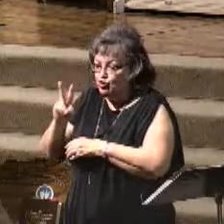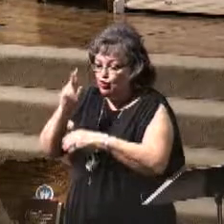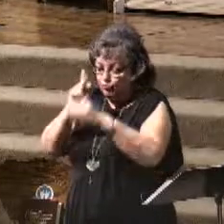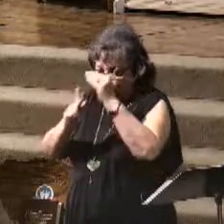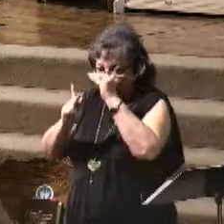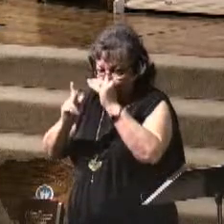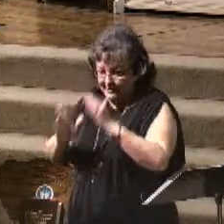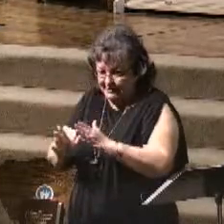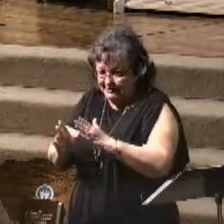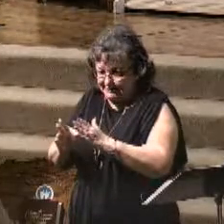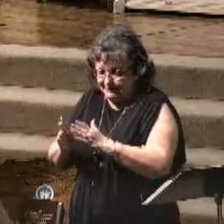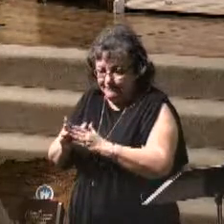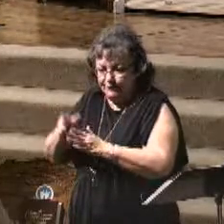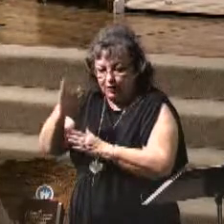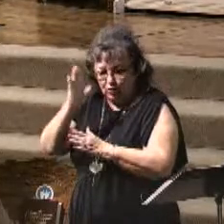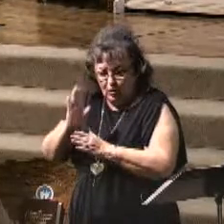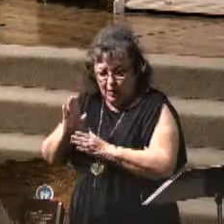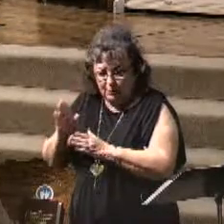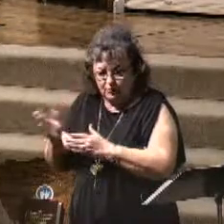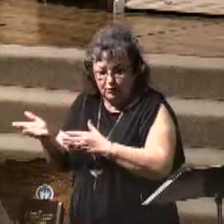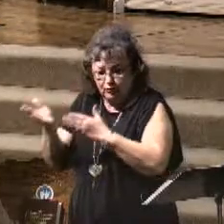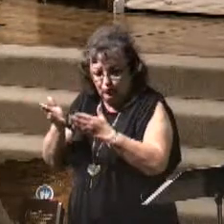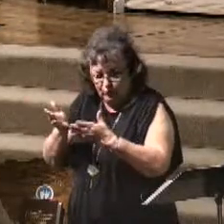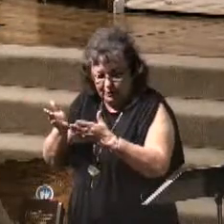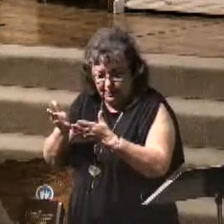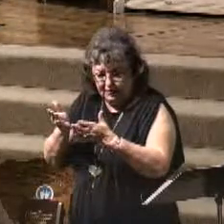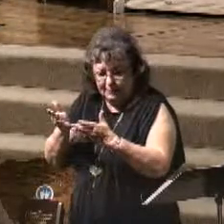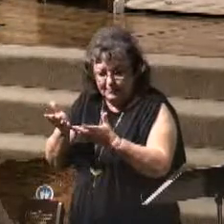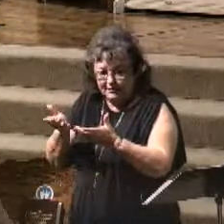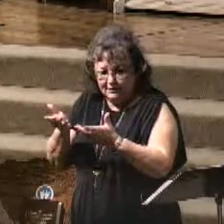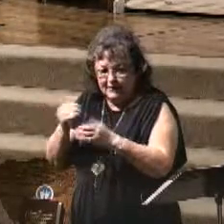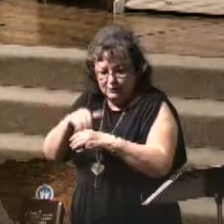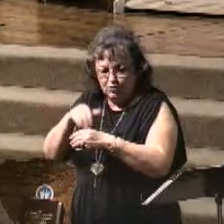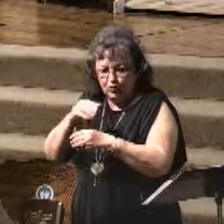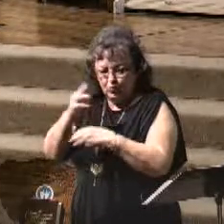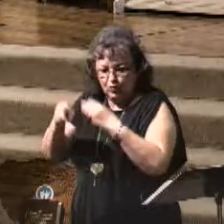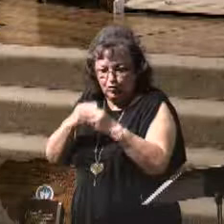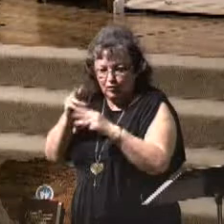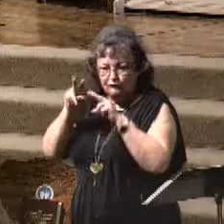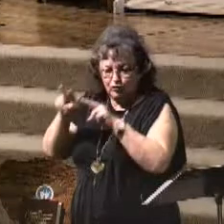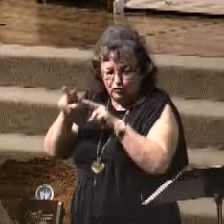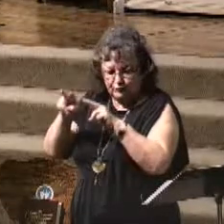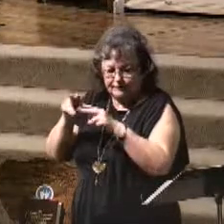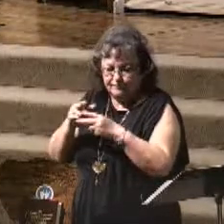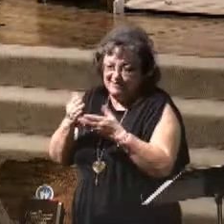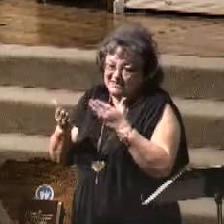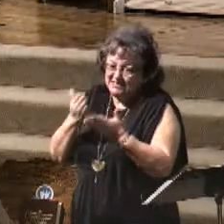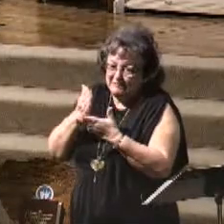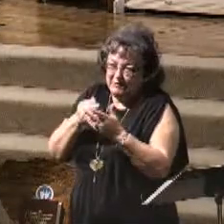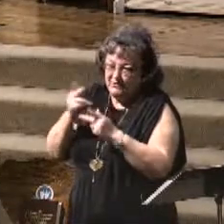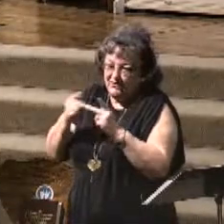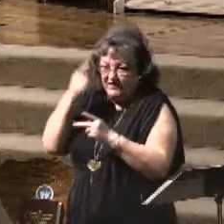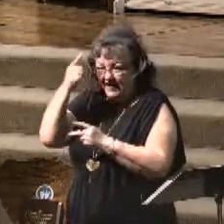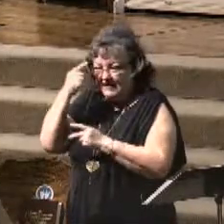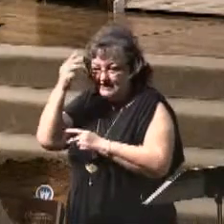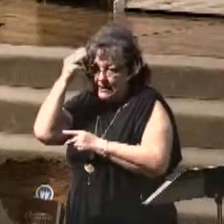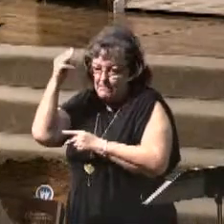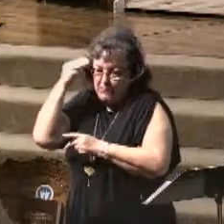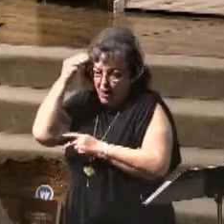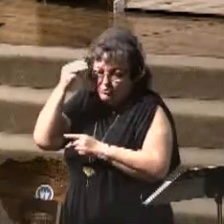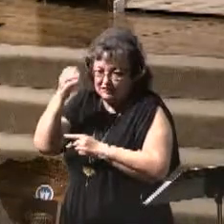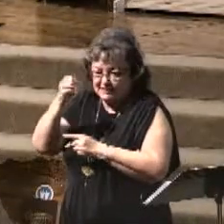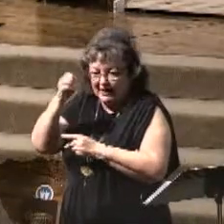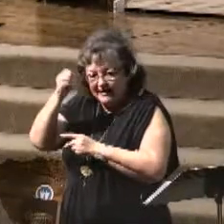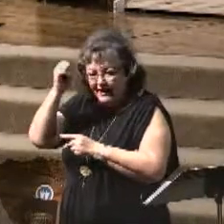that God is going to bring on the scene. Some people think it could be Moses and Elijah. Some people